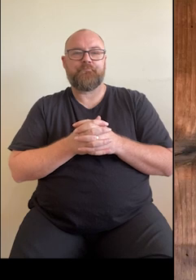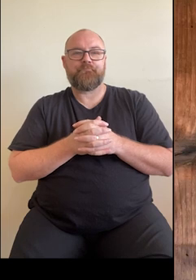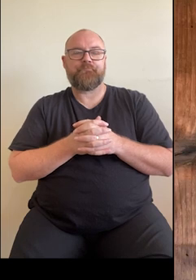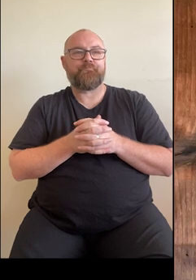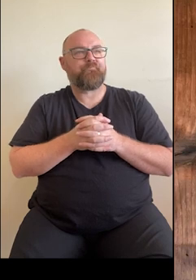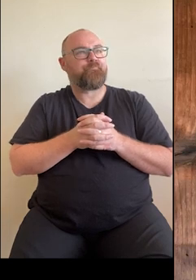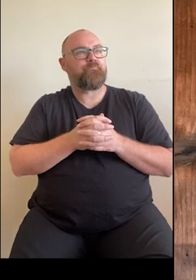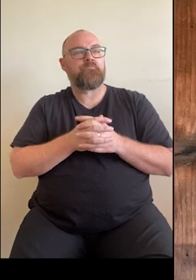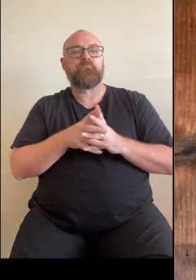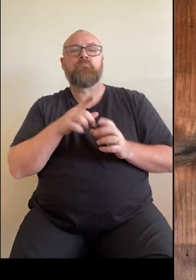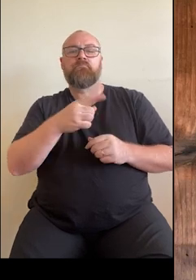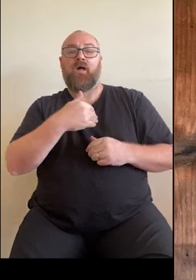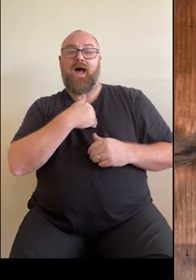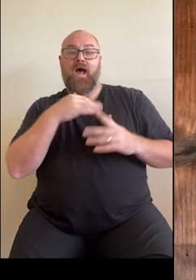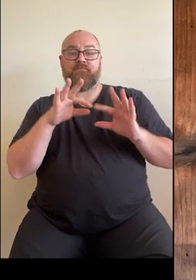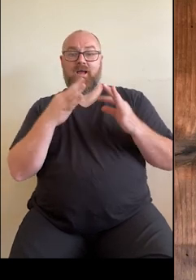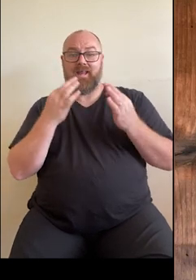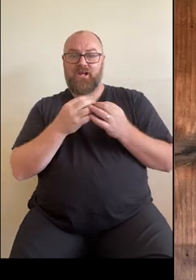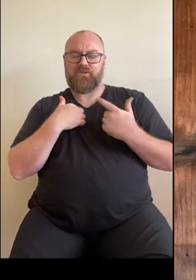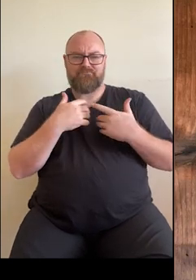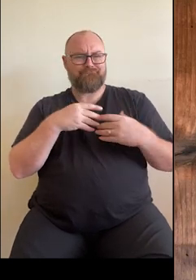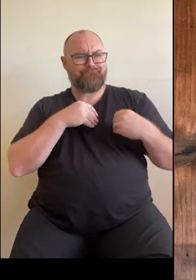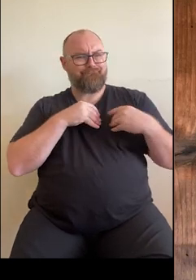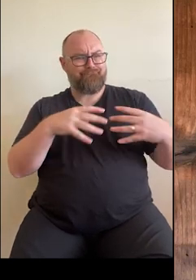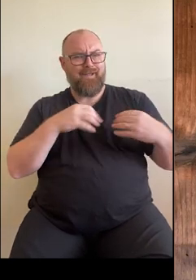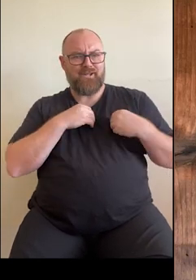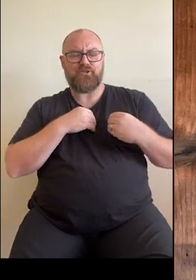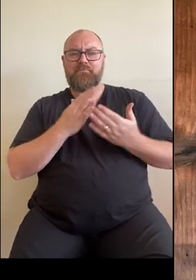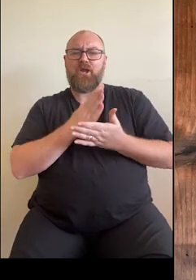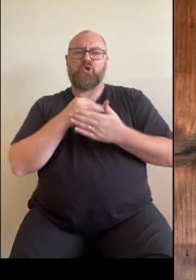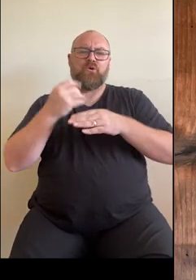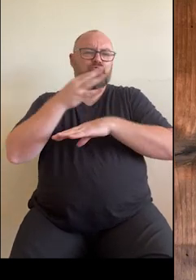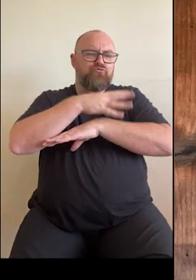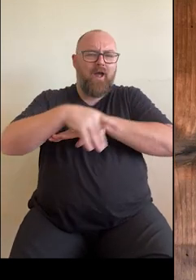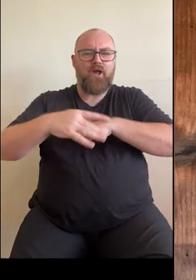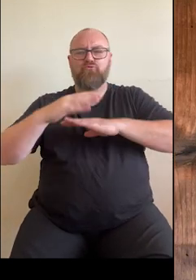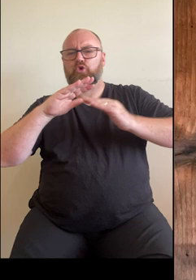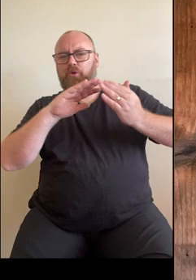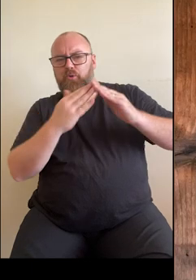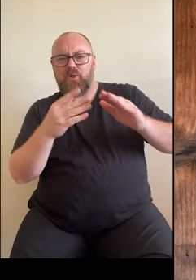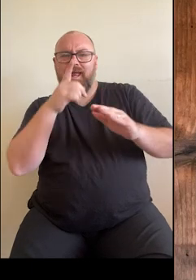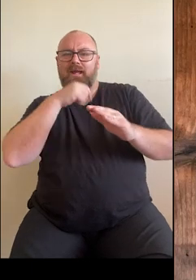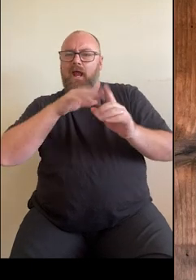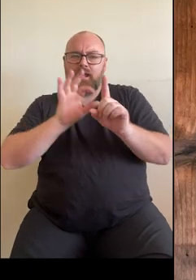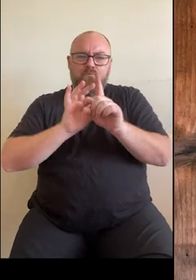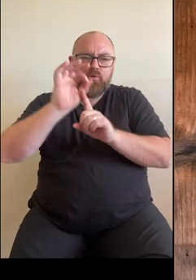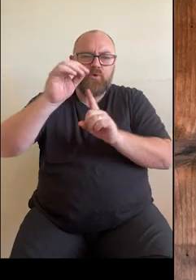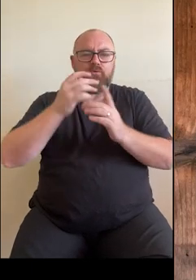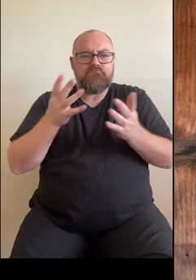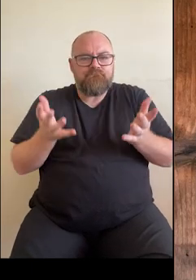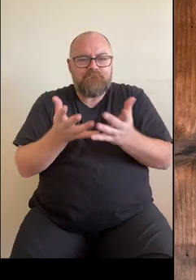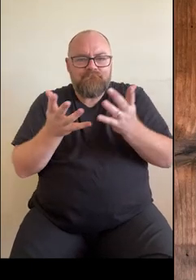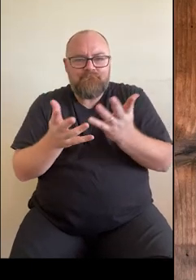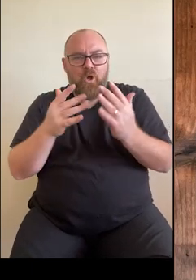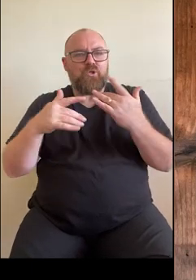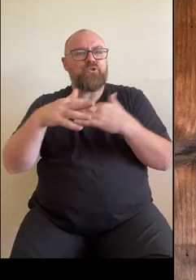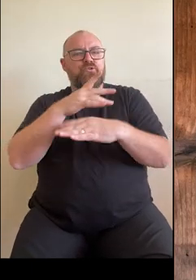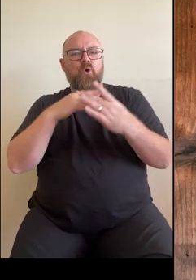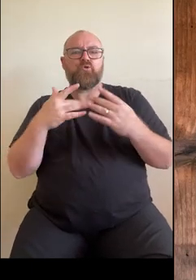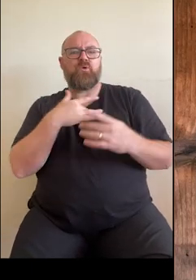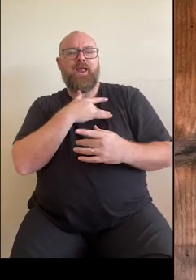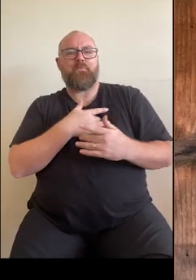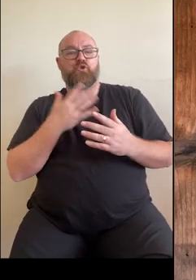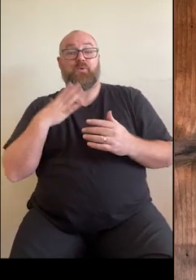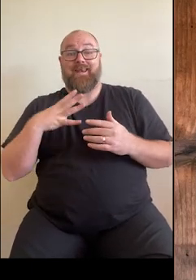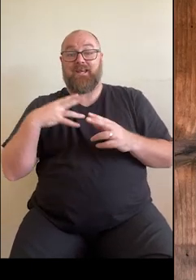The Heart Foundation is passionate about building grassroots communities to focus on the social and emotional needs of people living with heart disease.